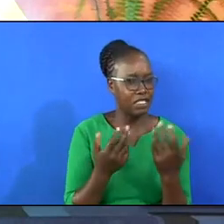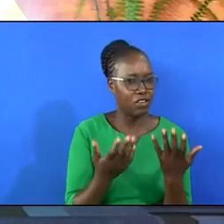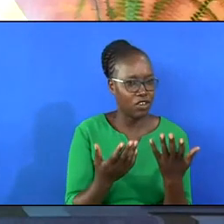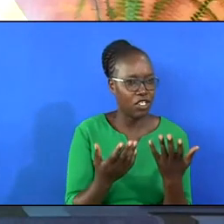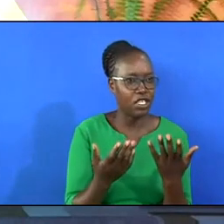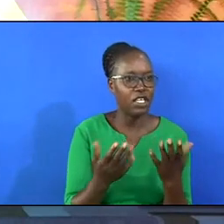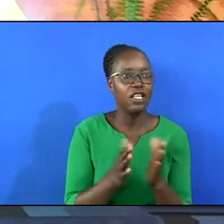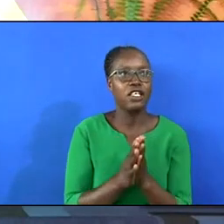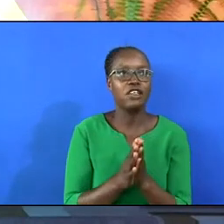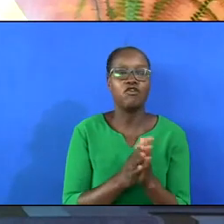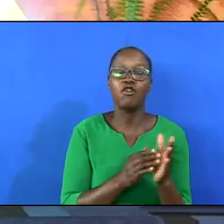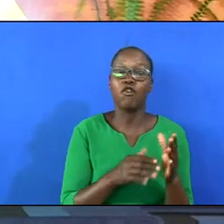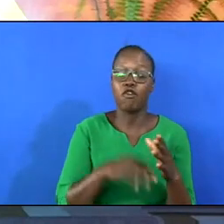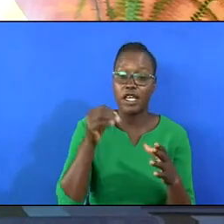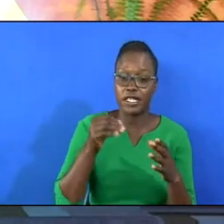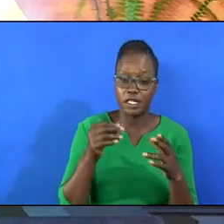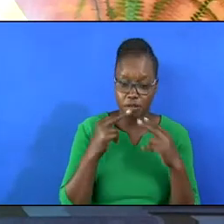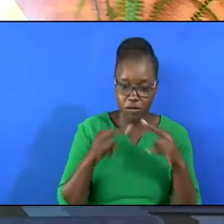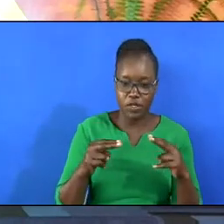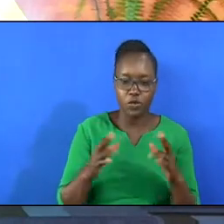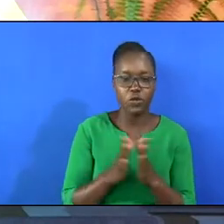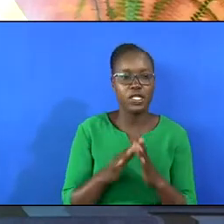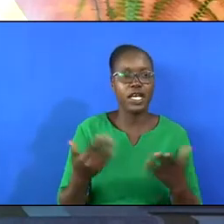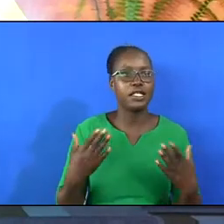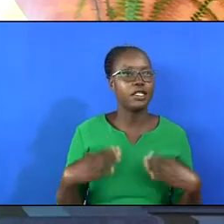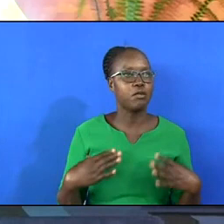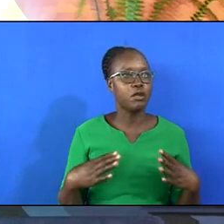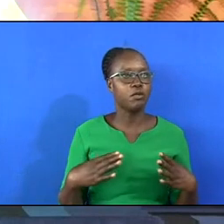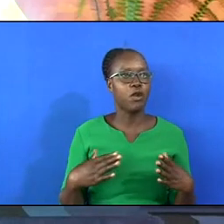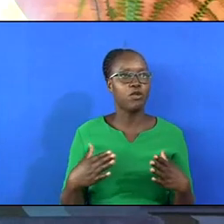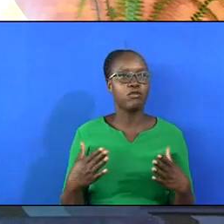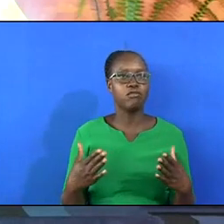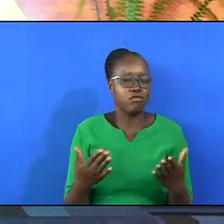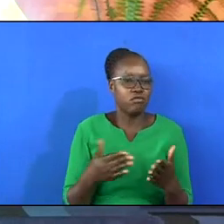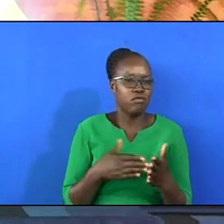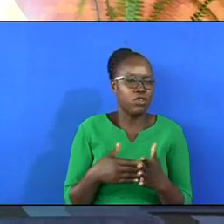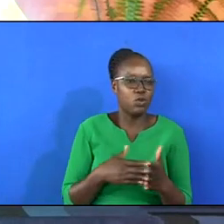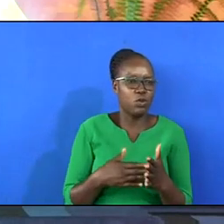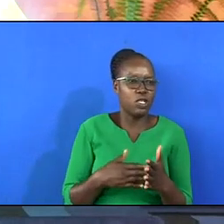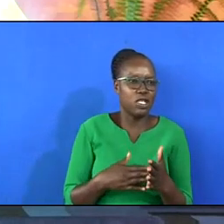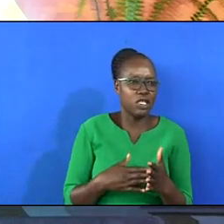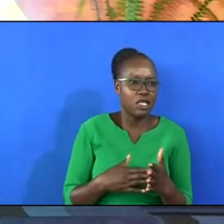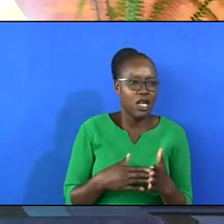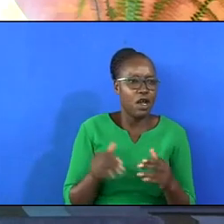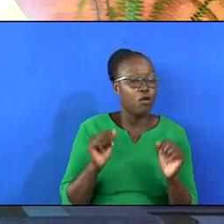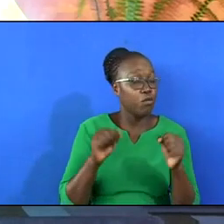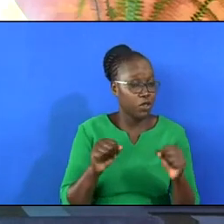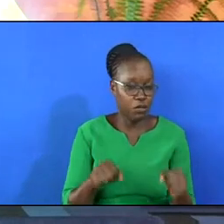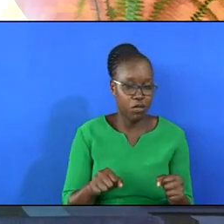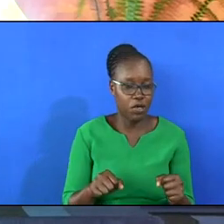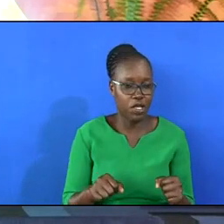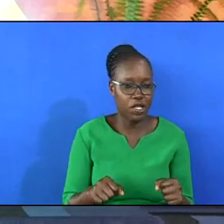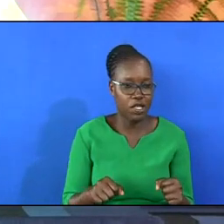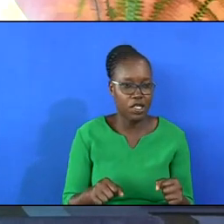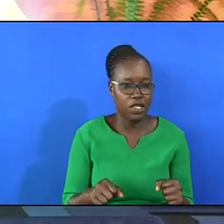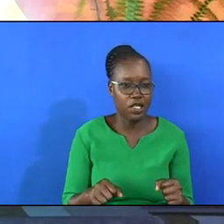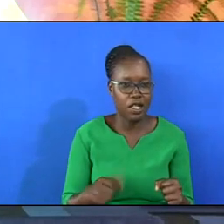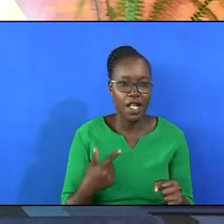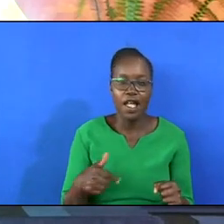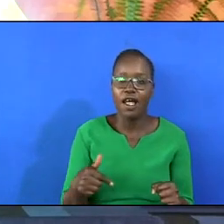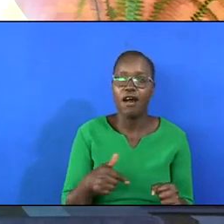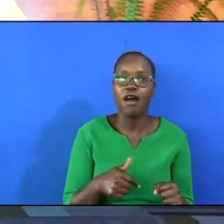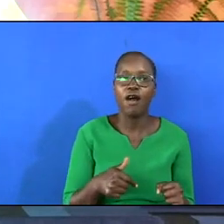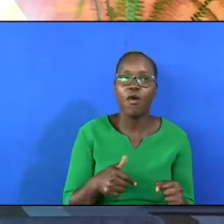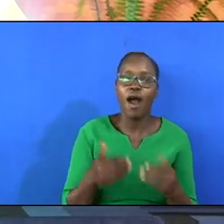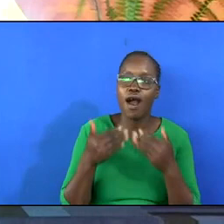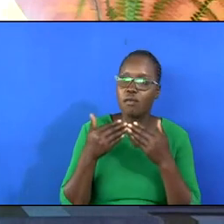with a fellow human being weak. It's more likely that our